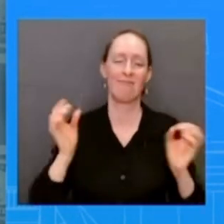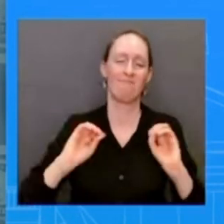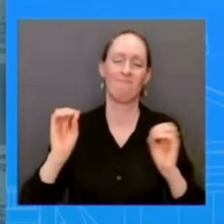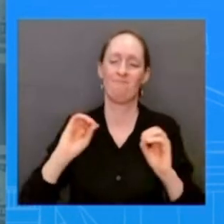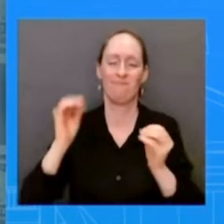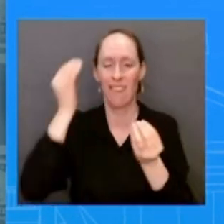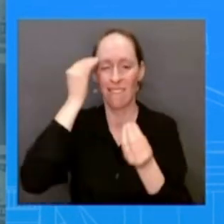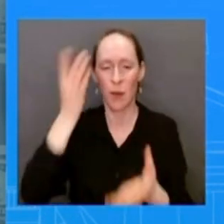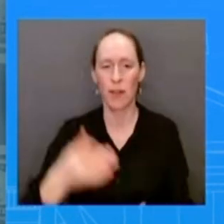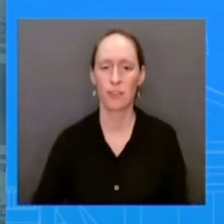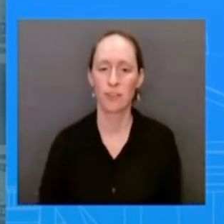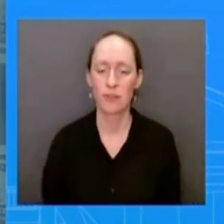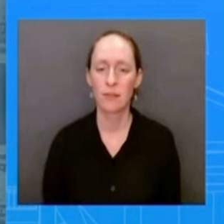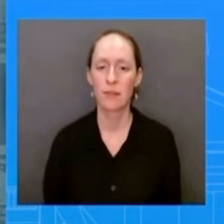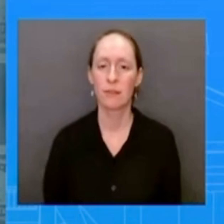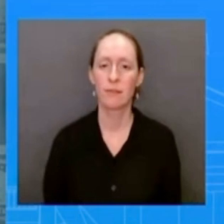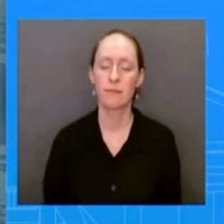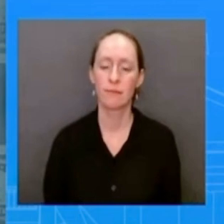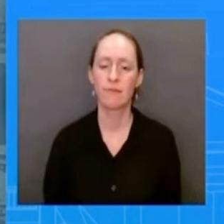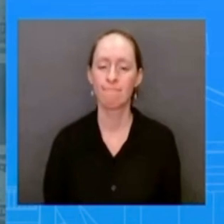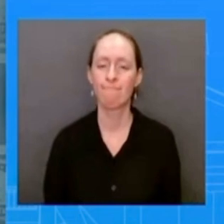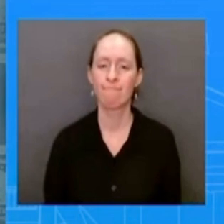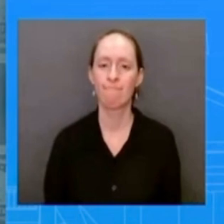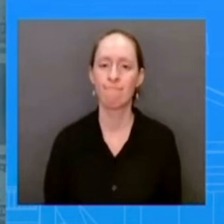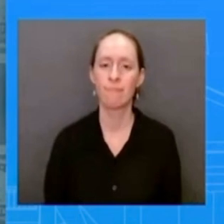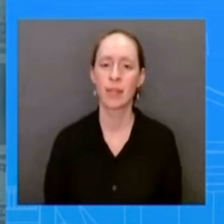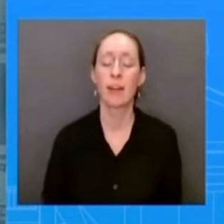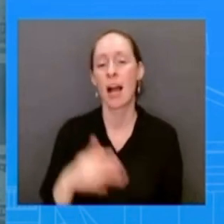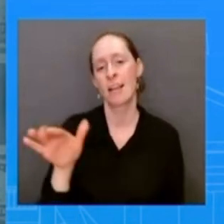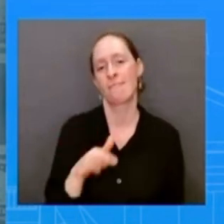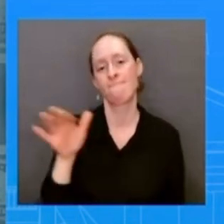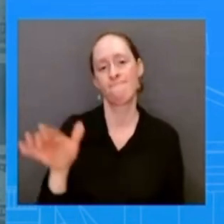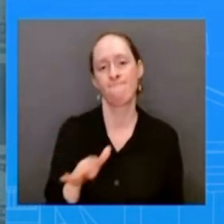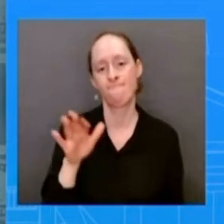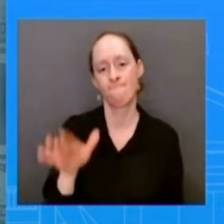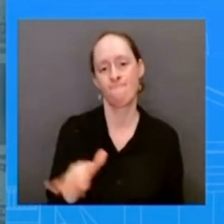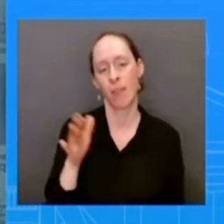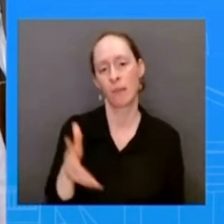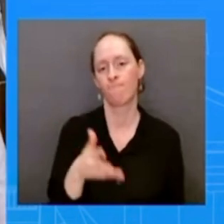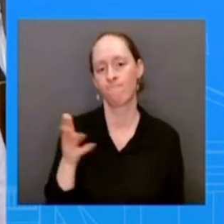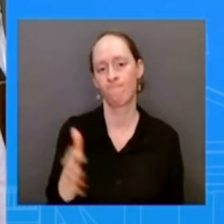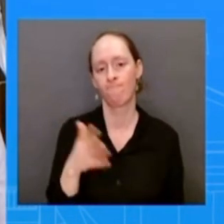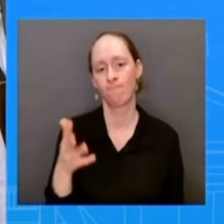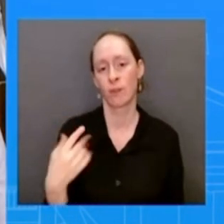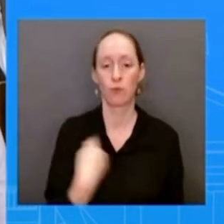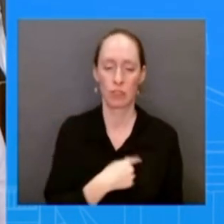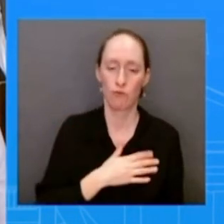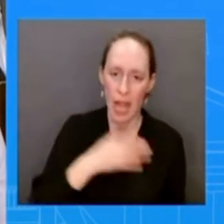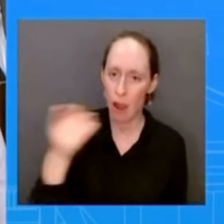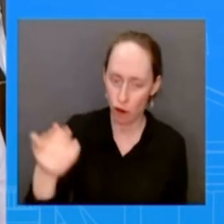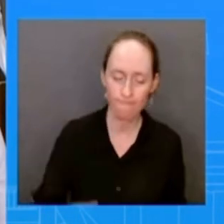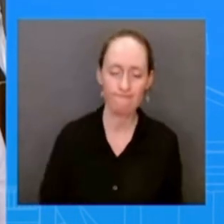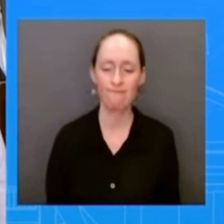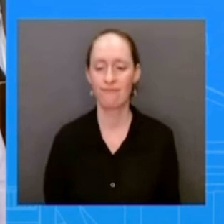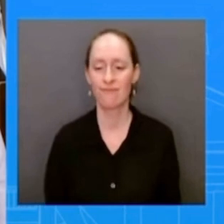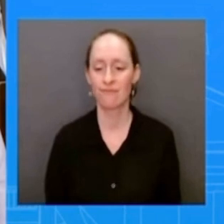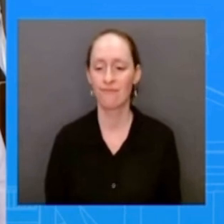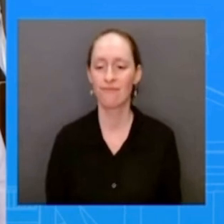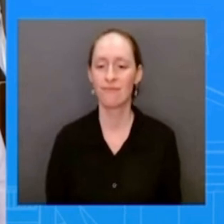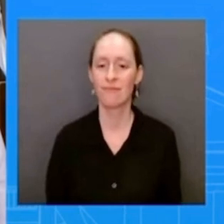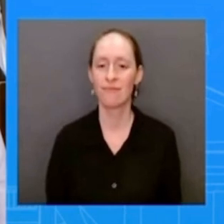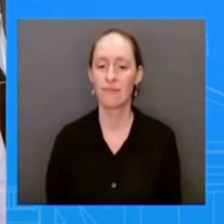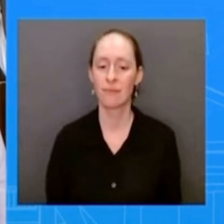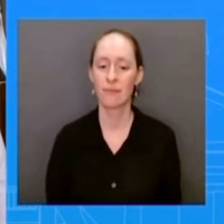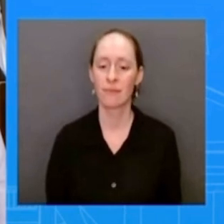candidacy and uh and and um for this an important role and then just one quick one on foreign policy uh there's